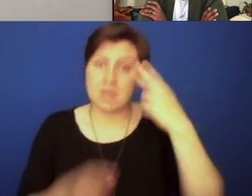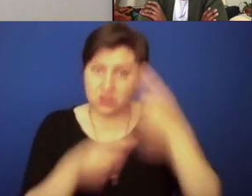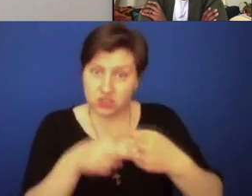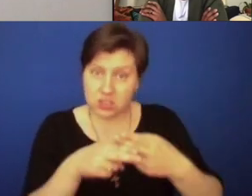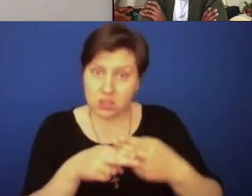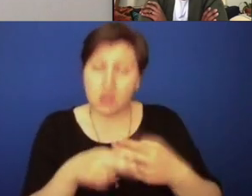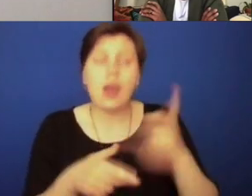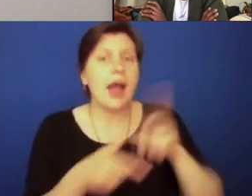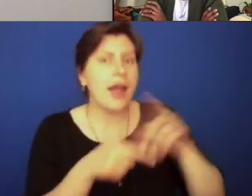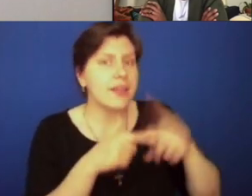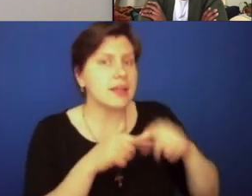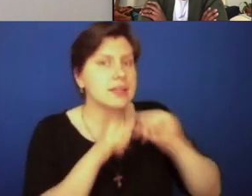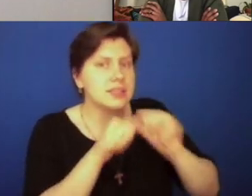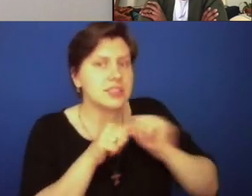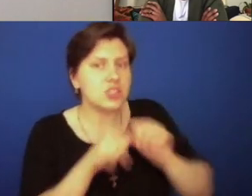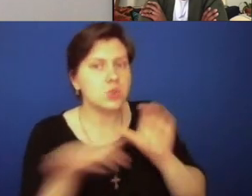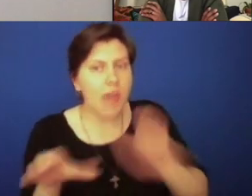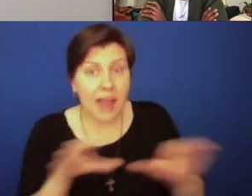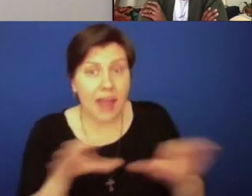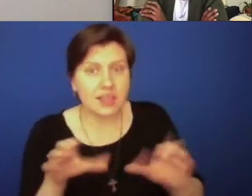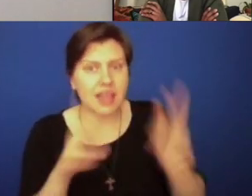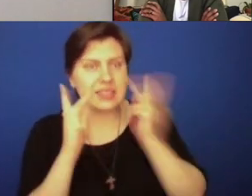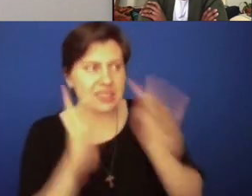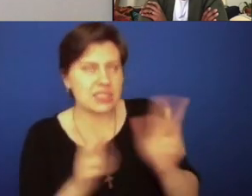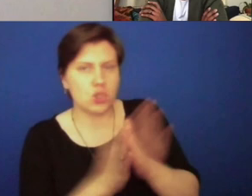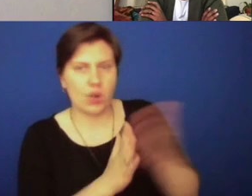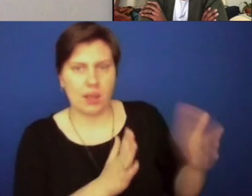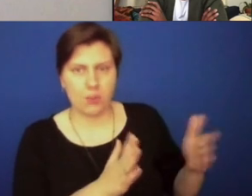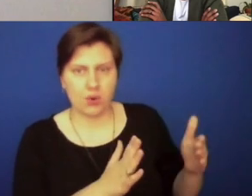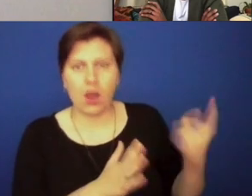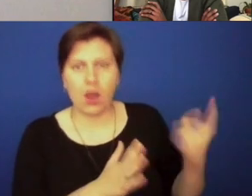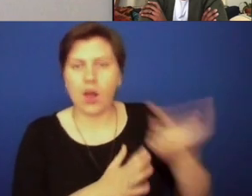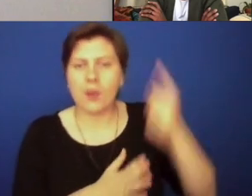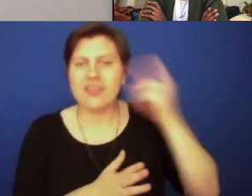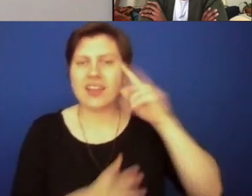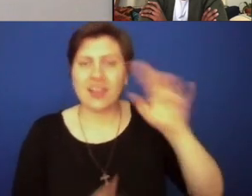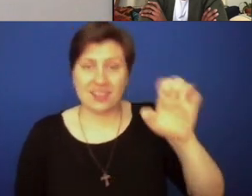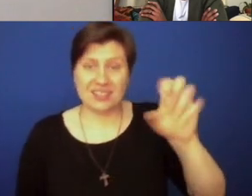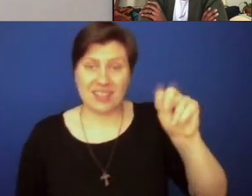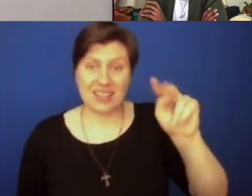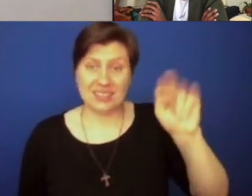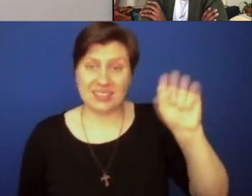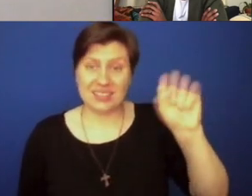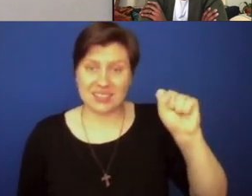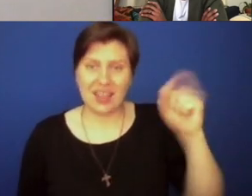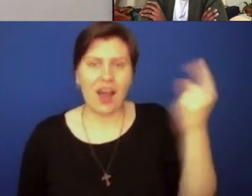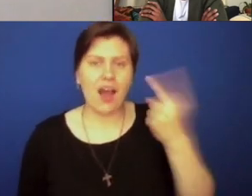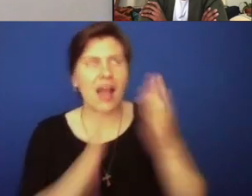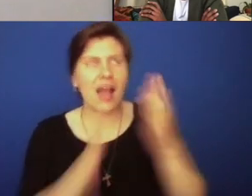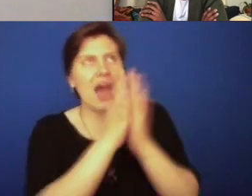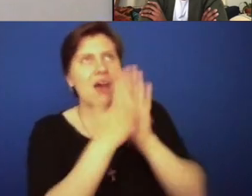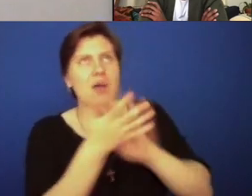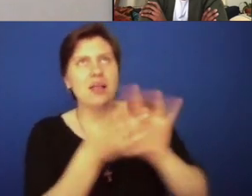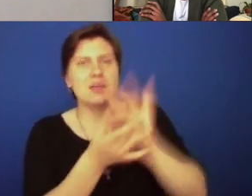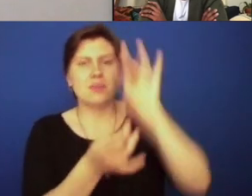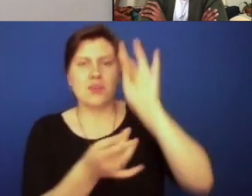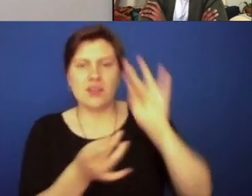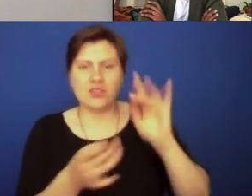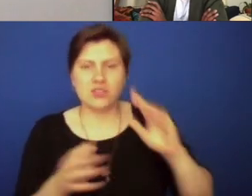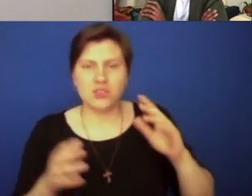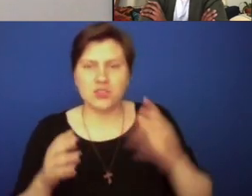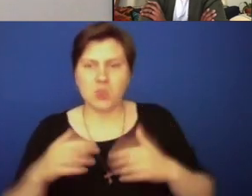and then continue to act and see your neighbor. I always think of the senses, and I ask the Holy Spirit to heighten my senses.